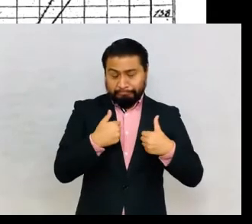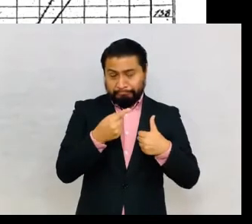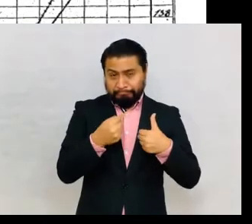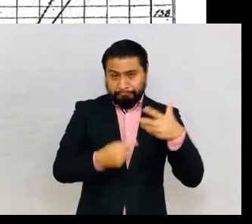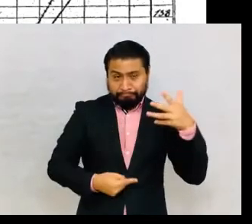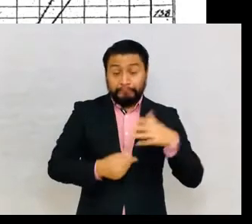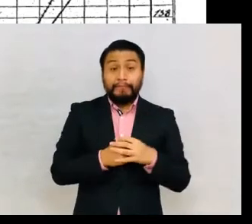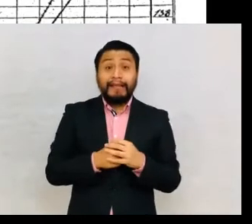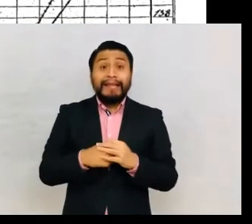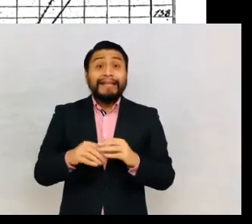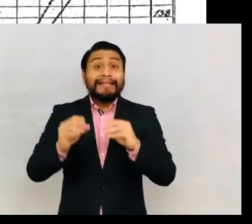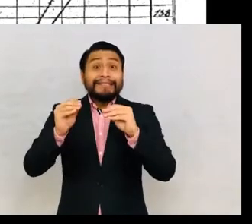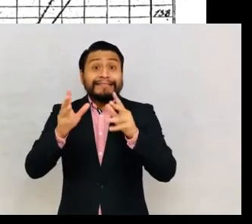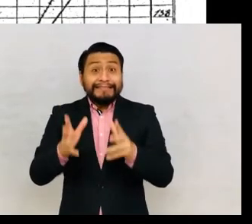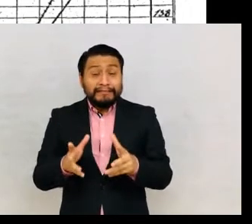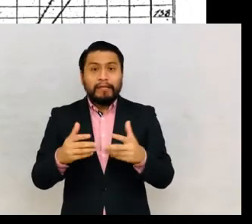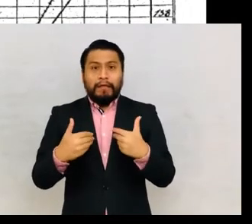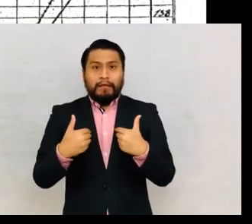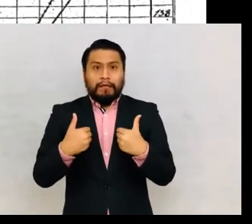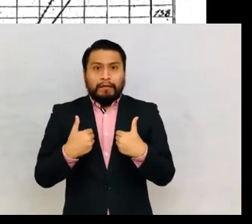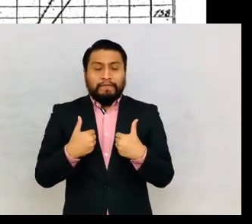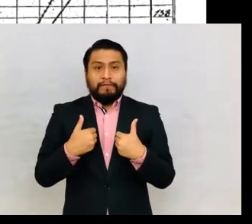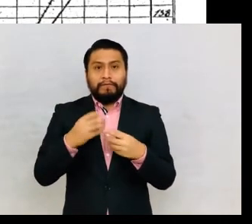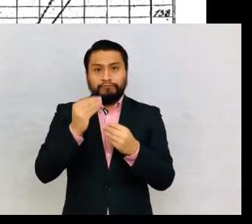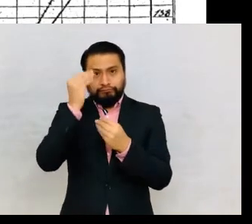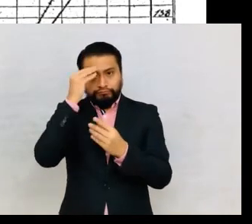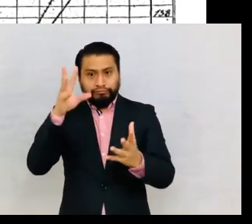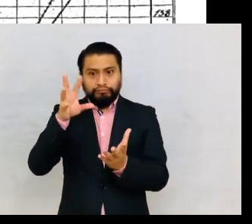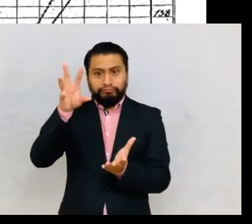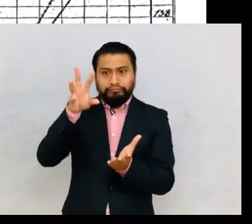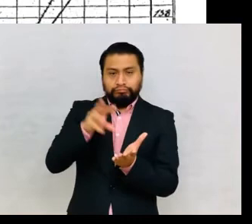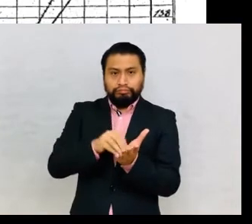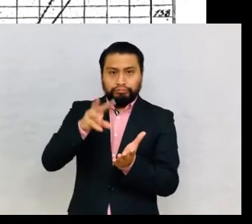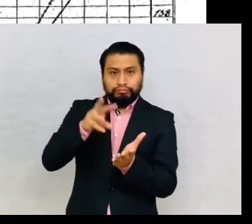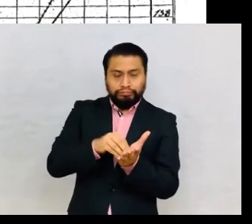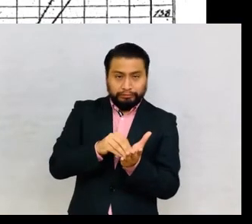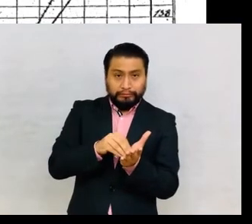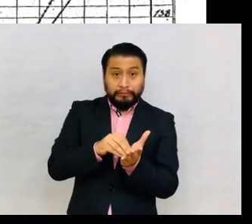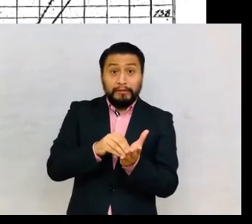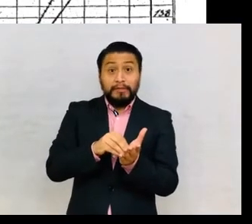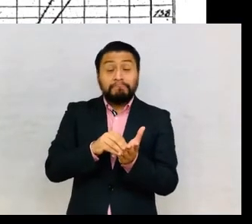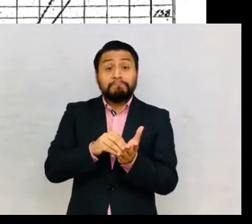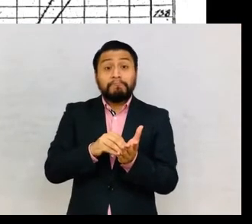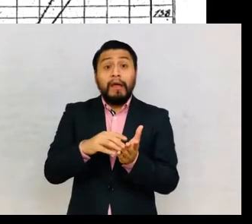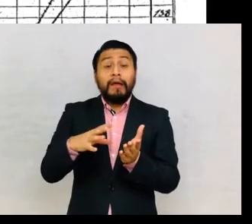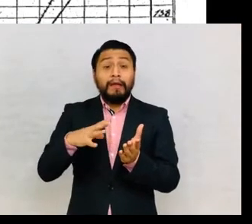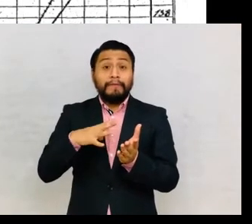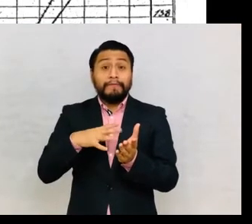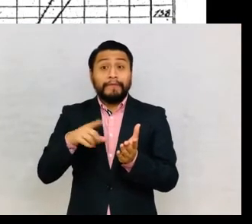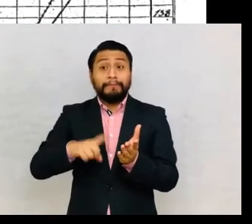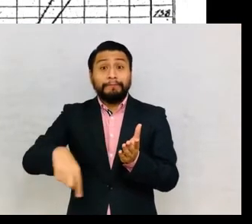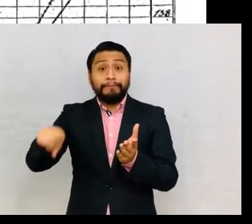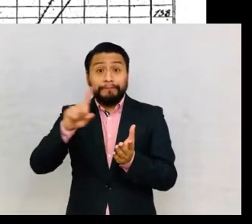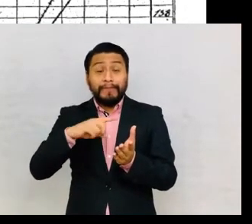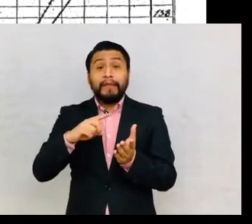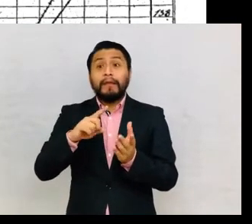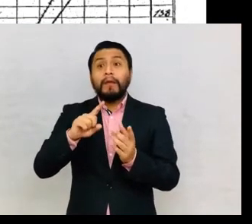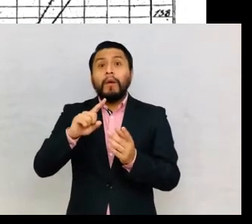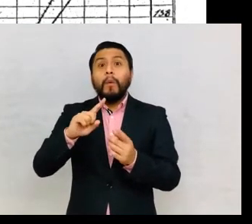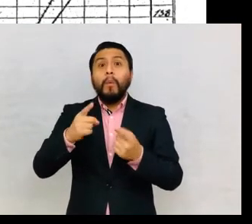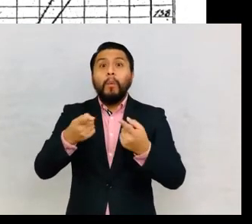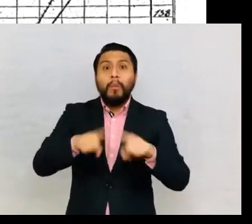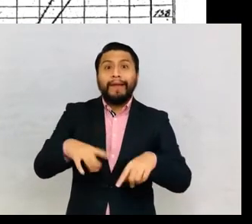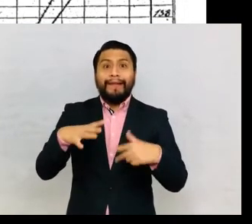the teachers recorded the results of generally public and oral tests in group lists,